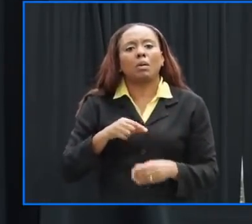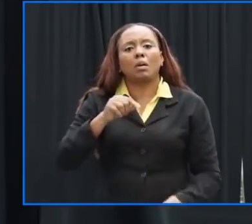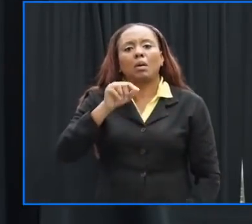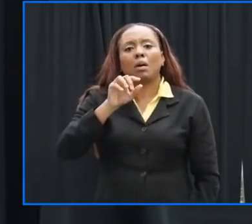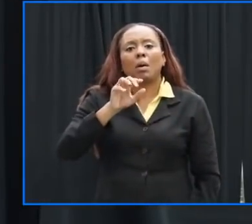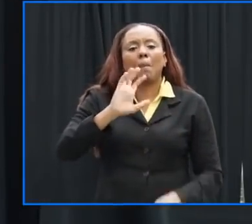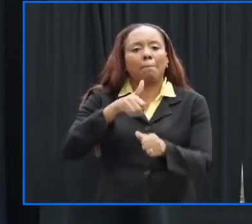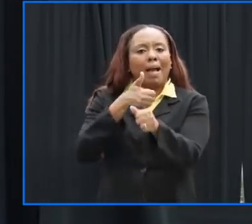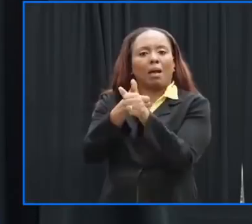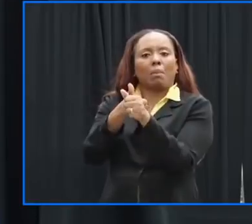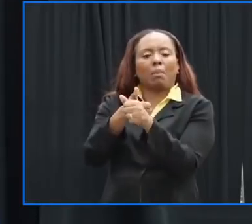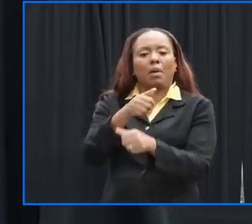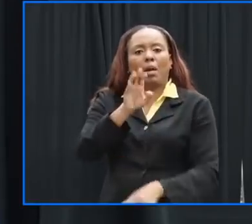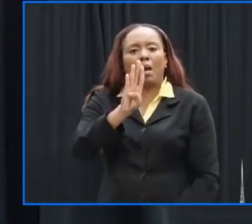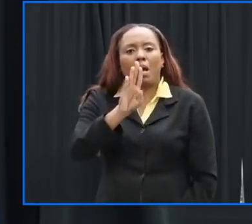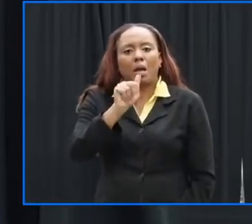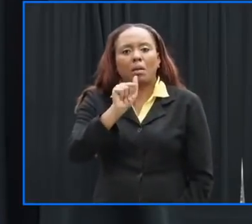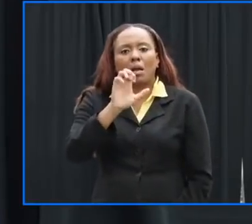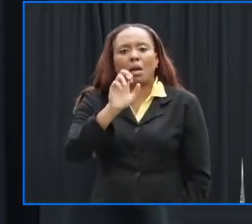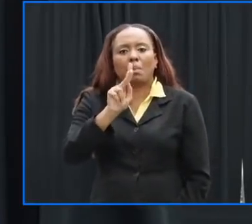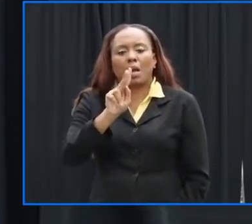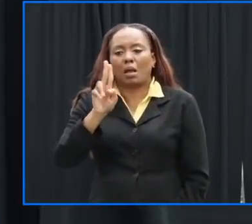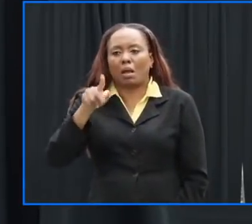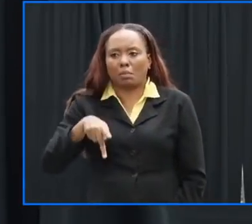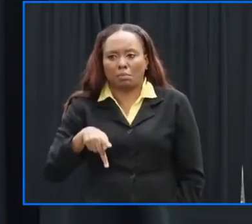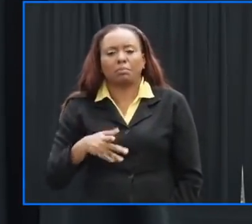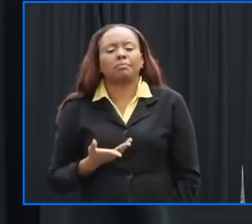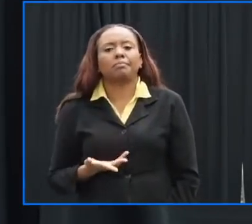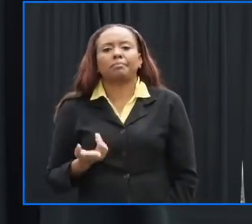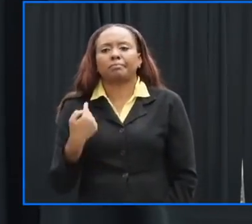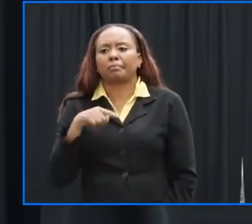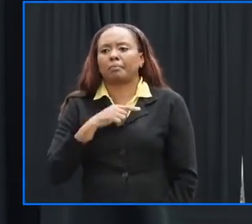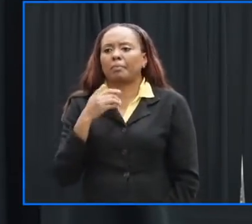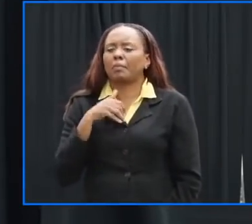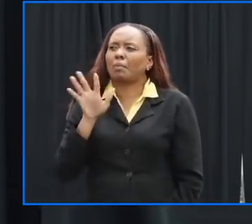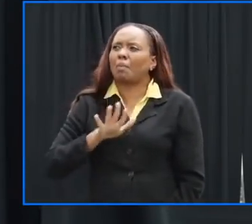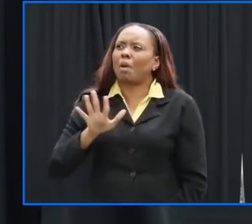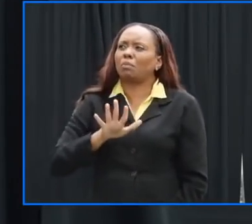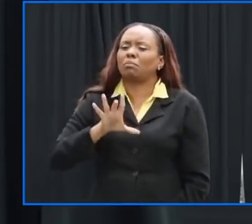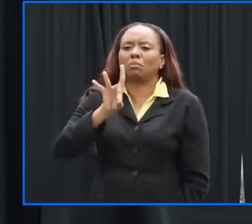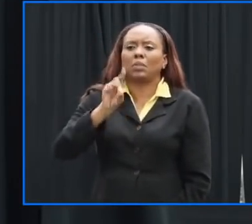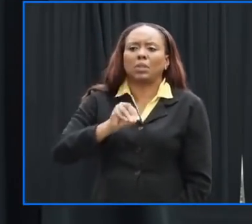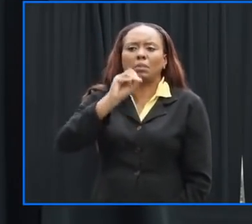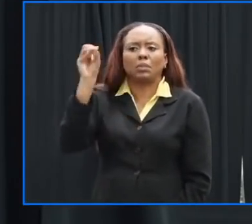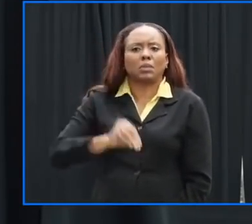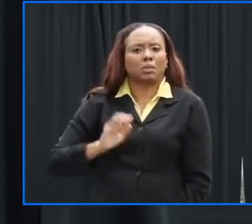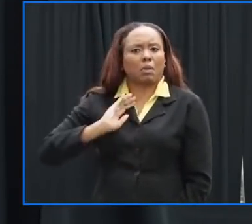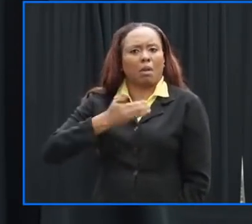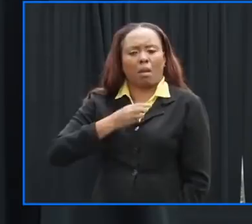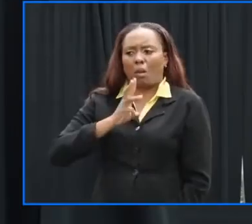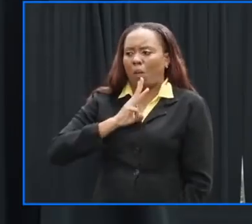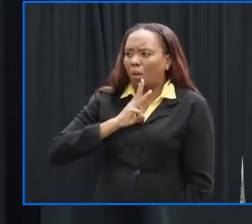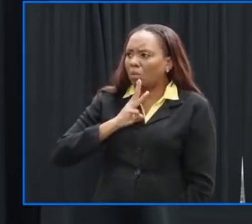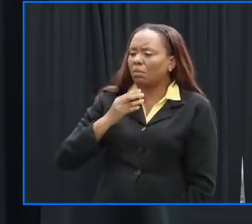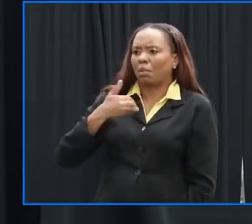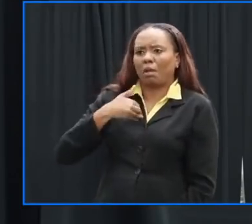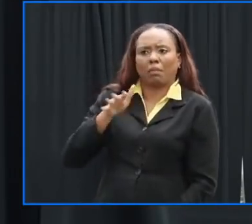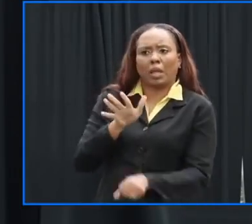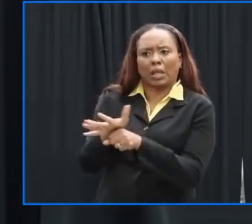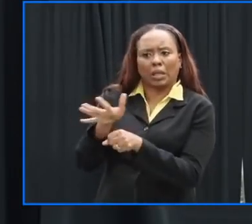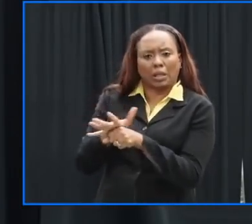sufficient generators in place now to secure close to 80 percent of our water supply delivery